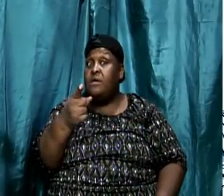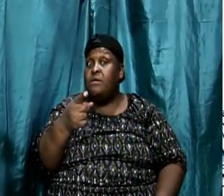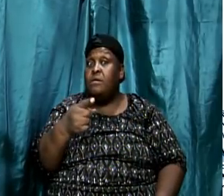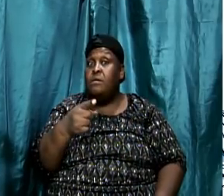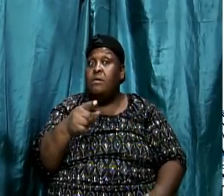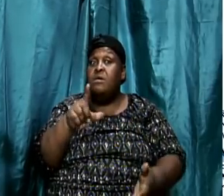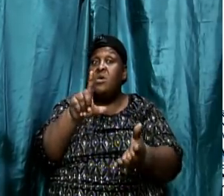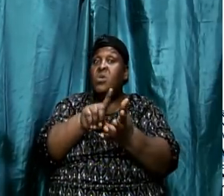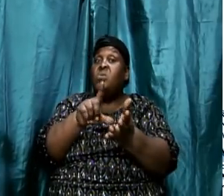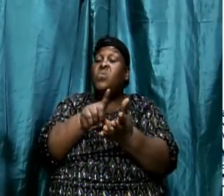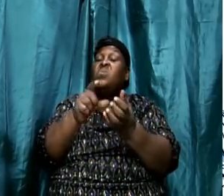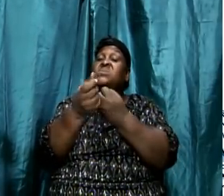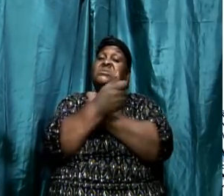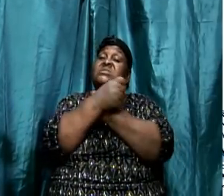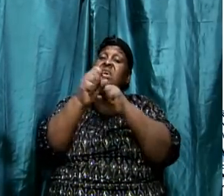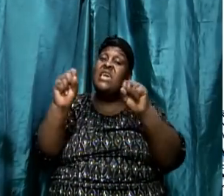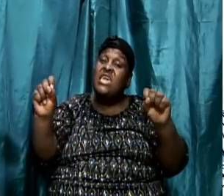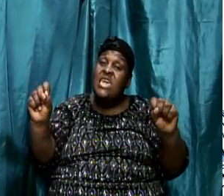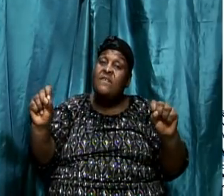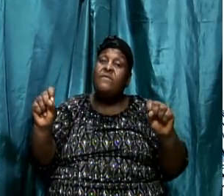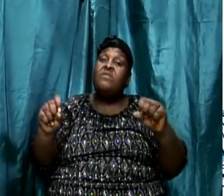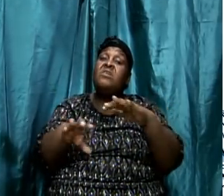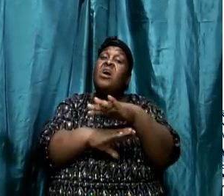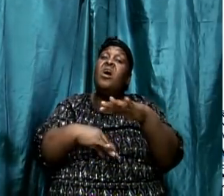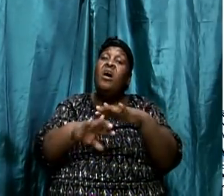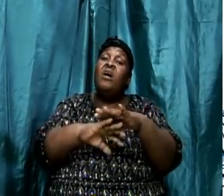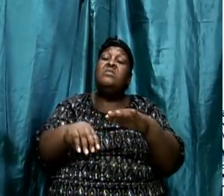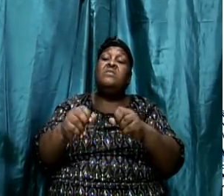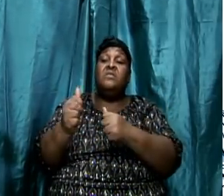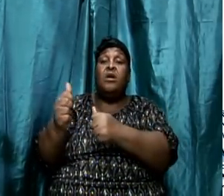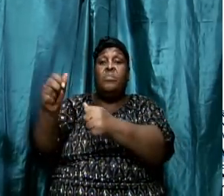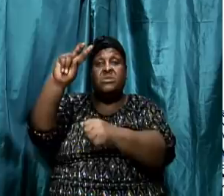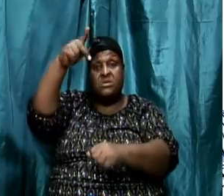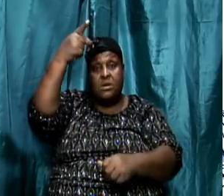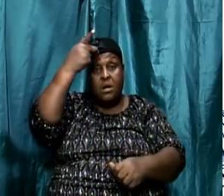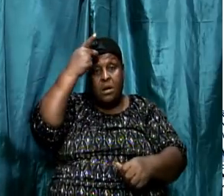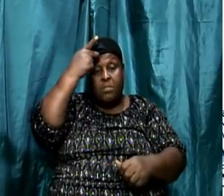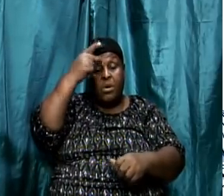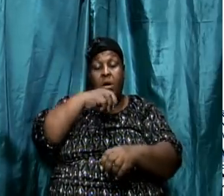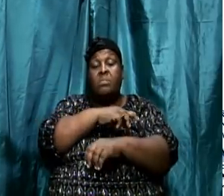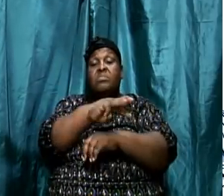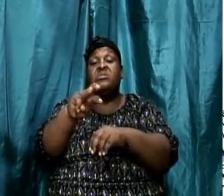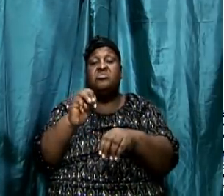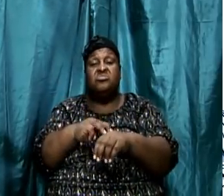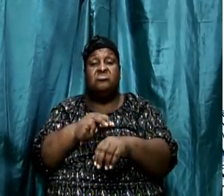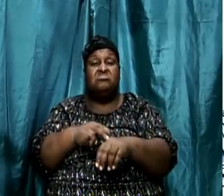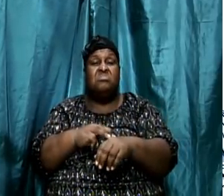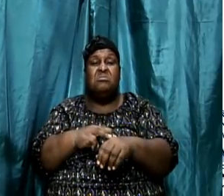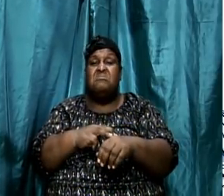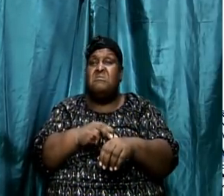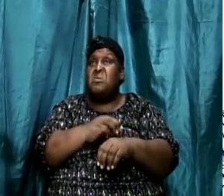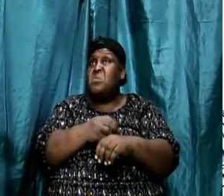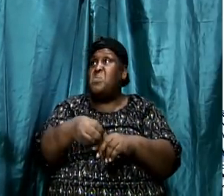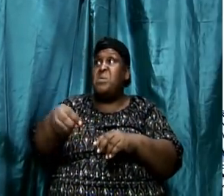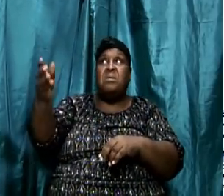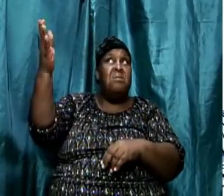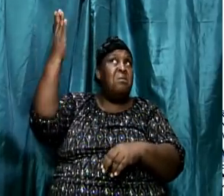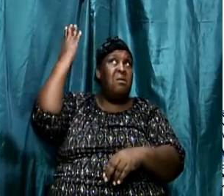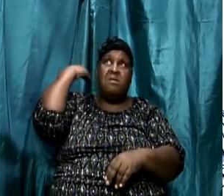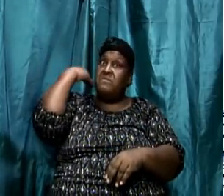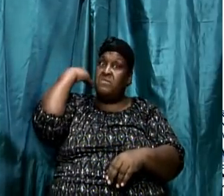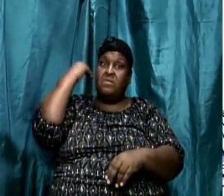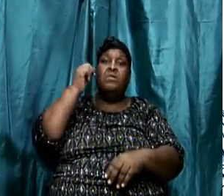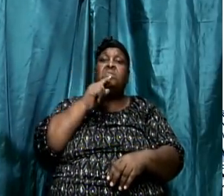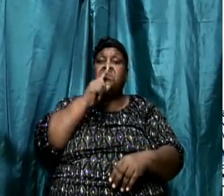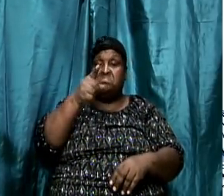before, Luke got saved under the Apostle Paul's ministry, which was way after the fact. Praise God.